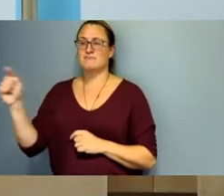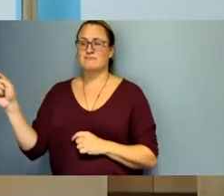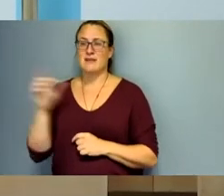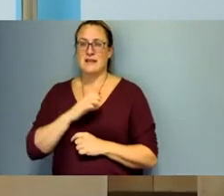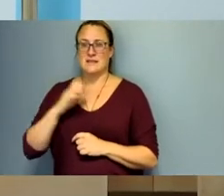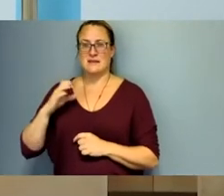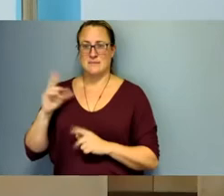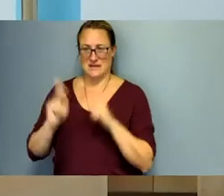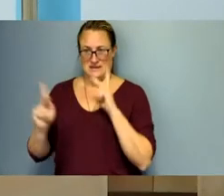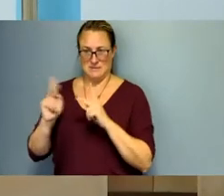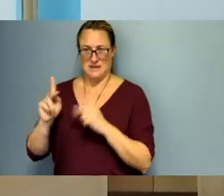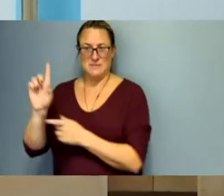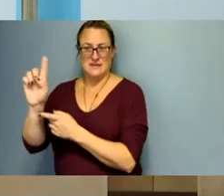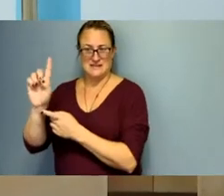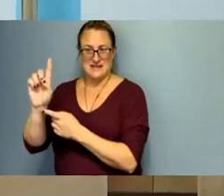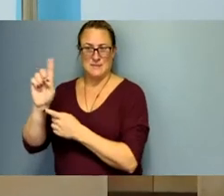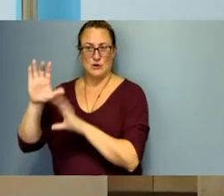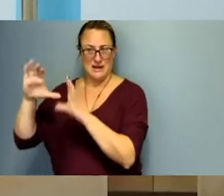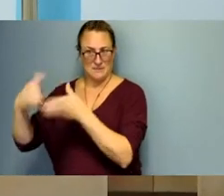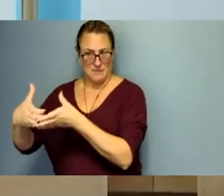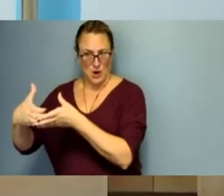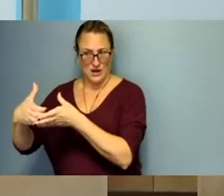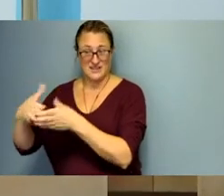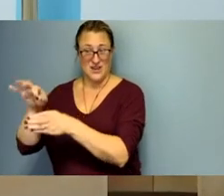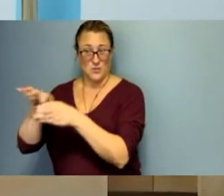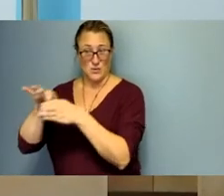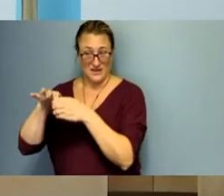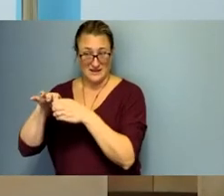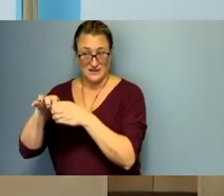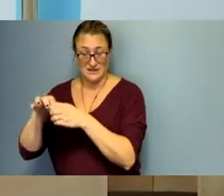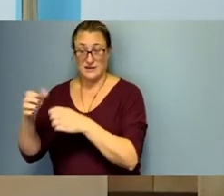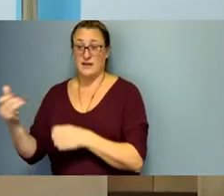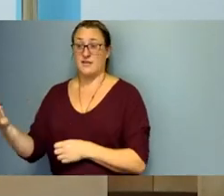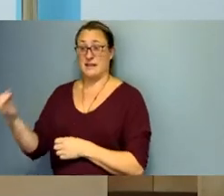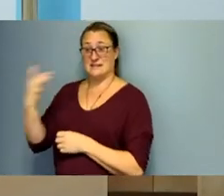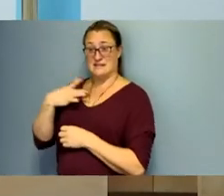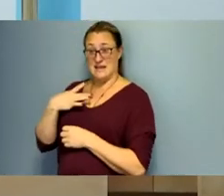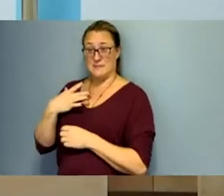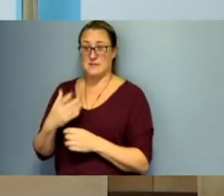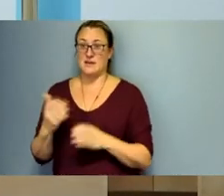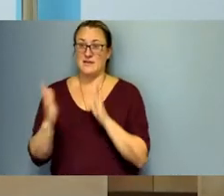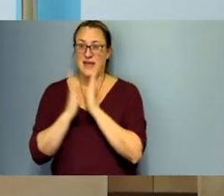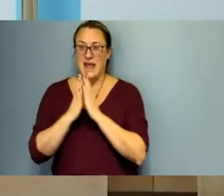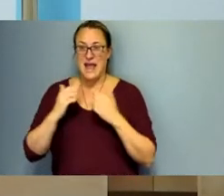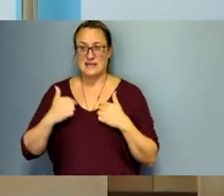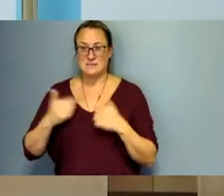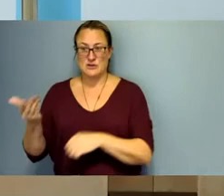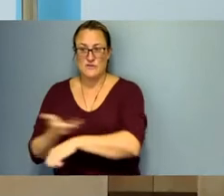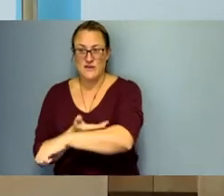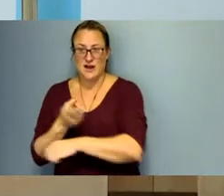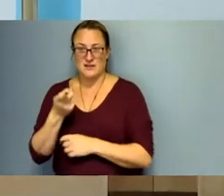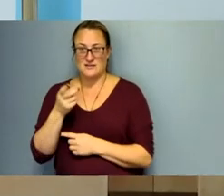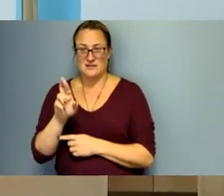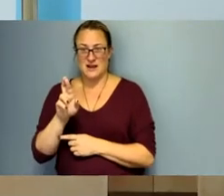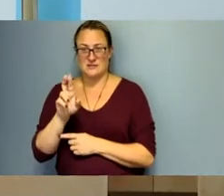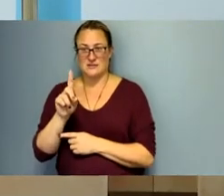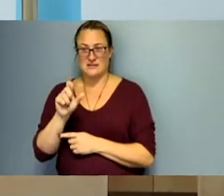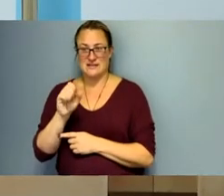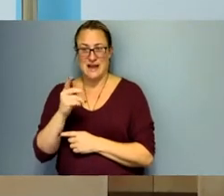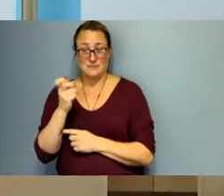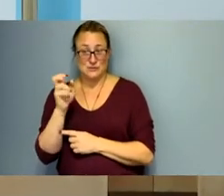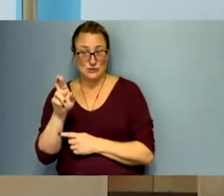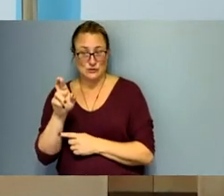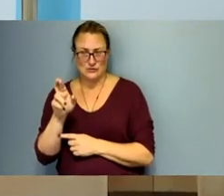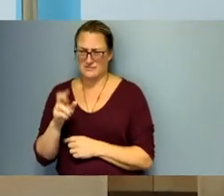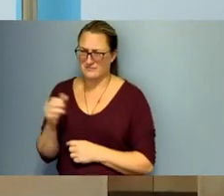party and they did ask me to fire dr damsker which is laughable because i think he's one of the finest men there are i believe